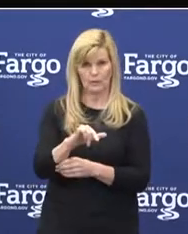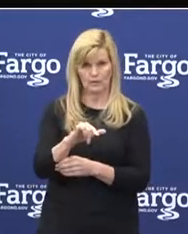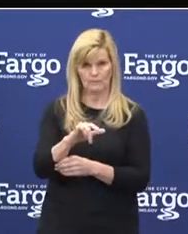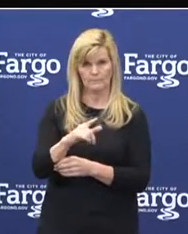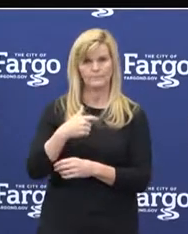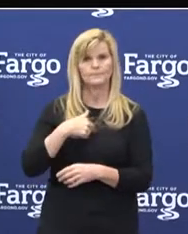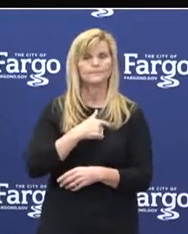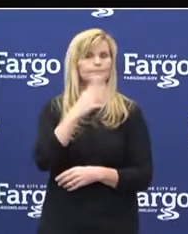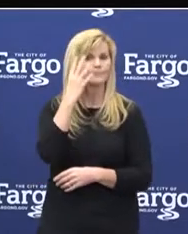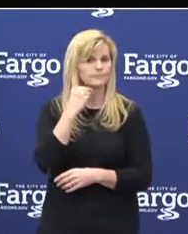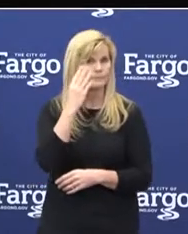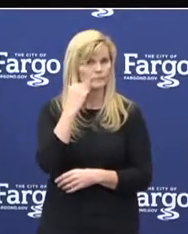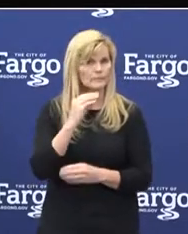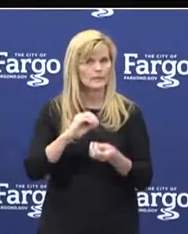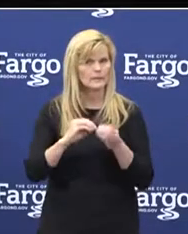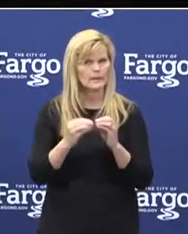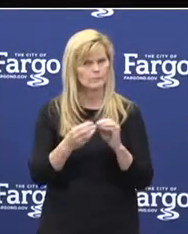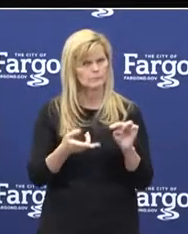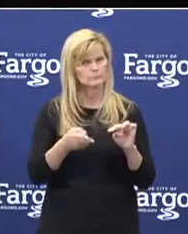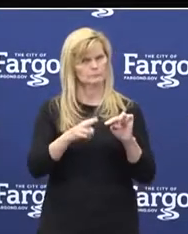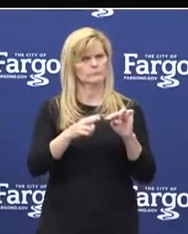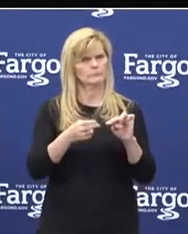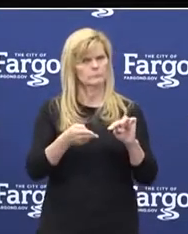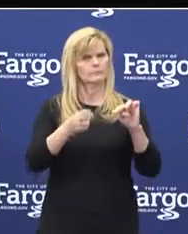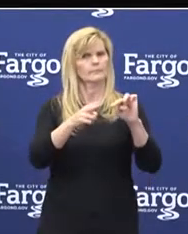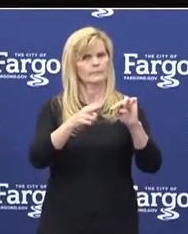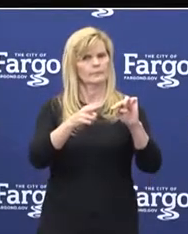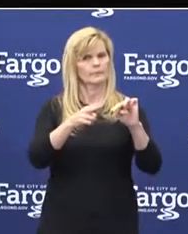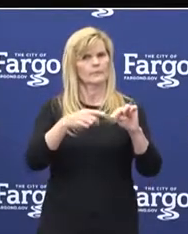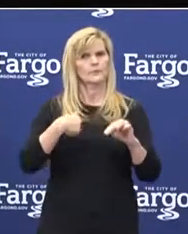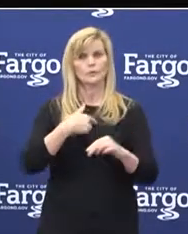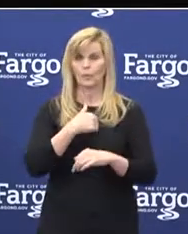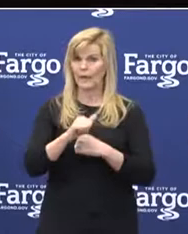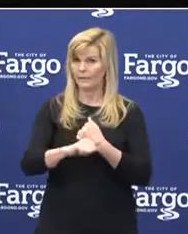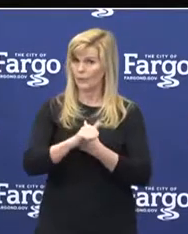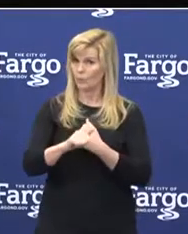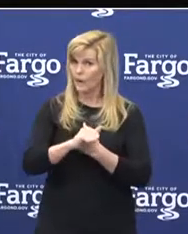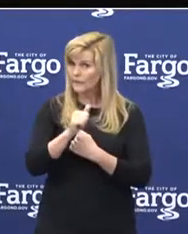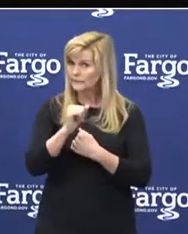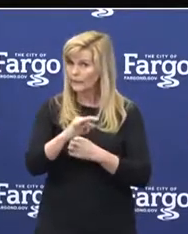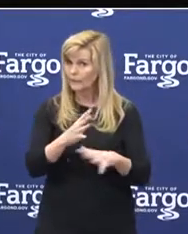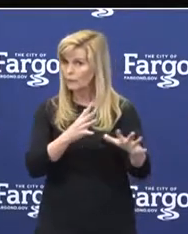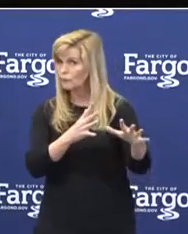we're experiencing an upward trend. We have a risk of a rapid increase.